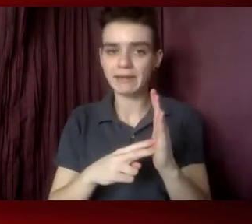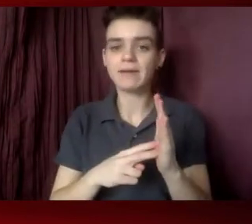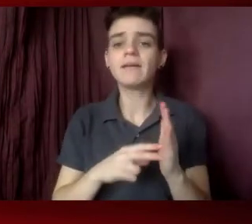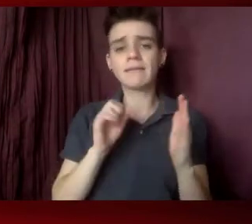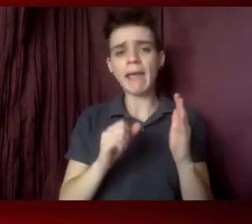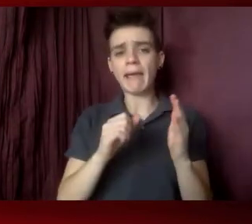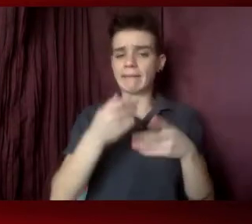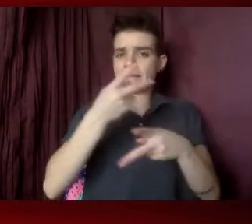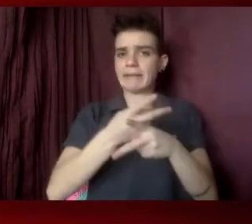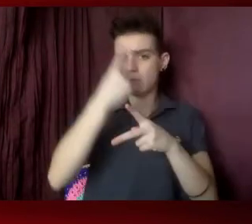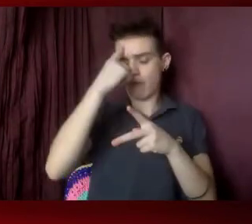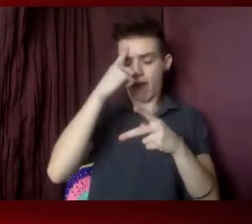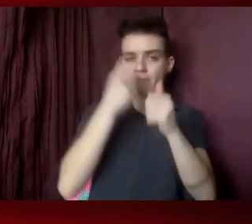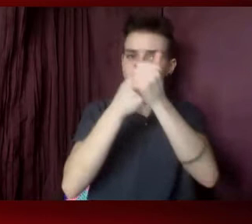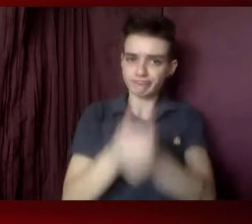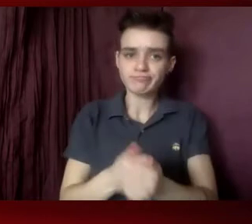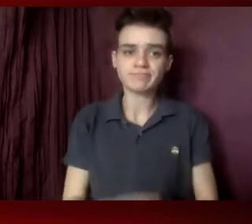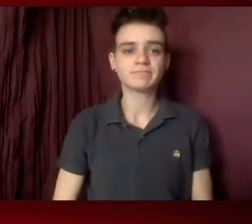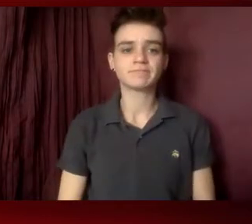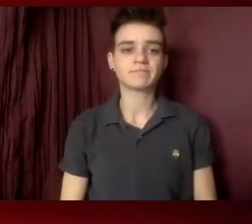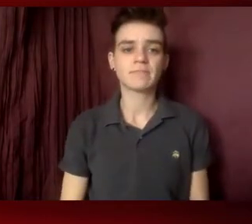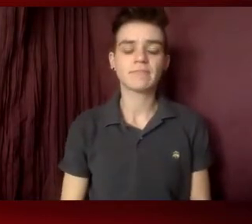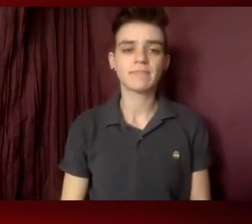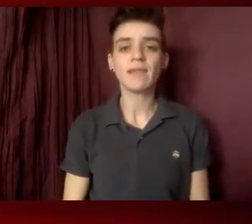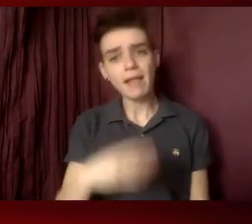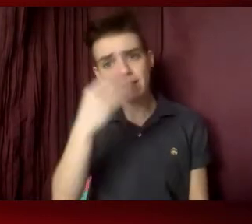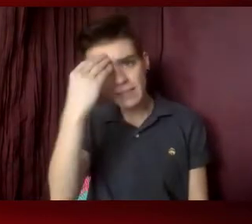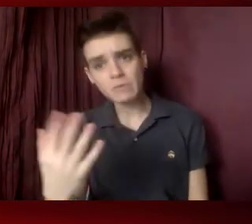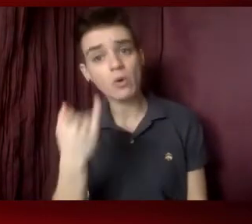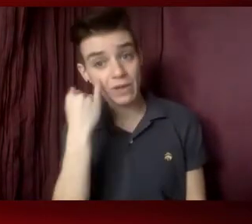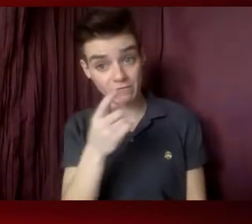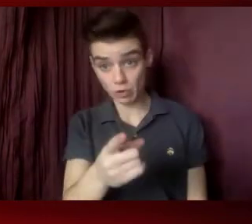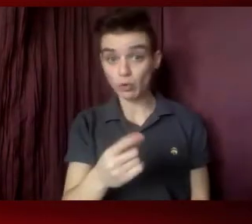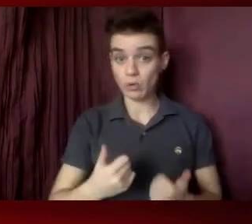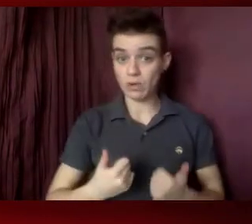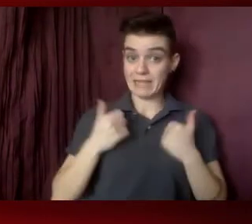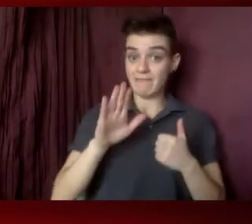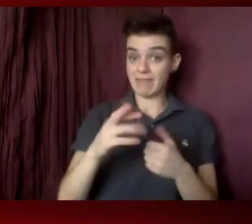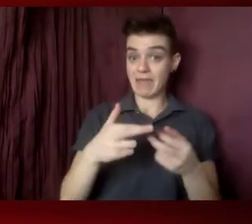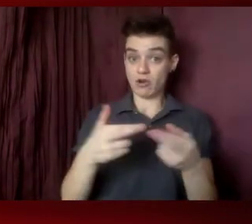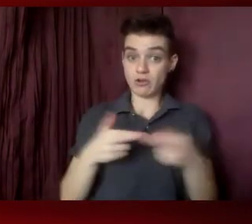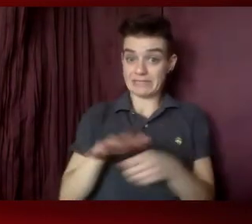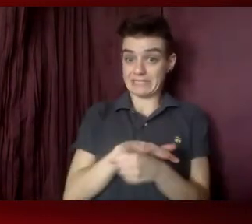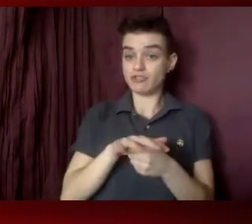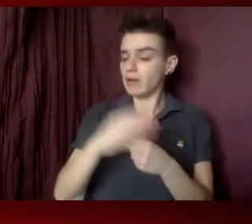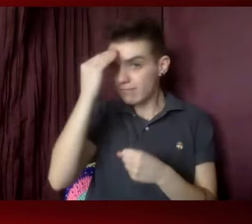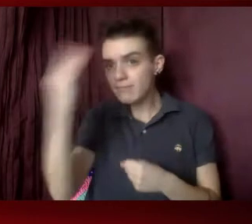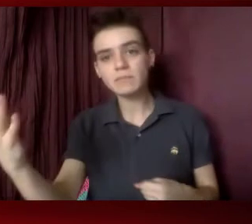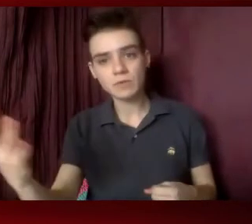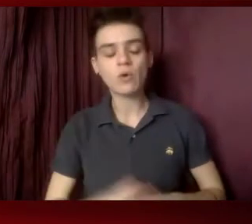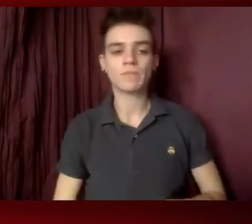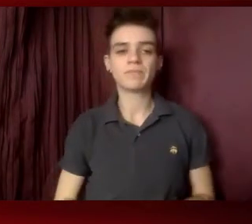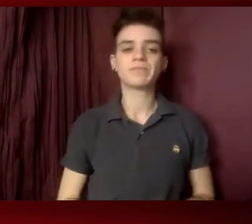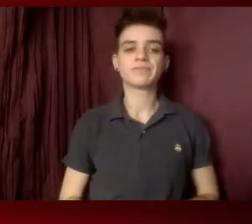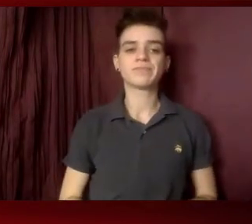forget anything. Say you are constituent. If you're, you know, representative meetings that you live in their district. Share your personal